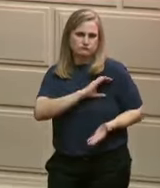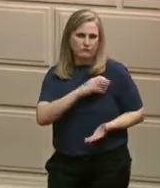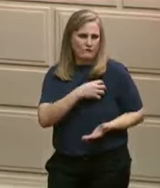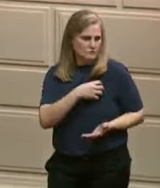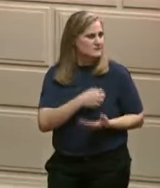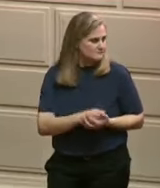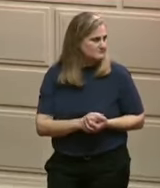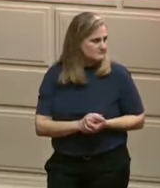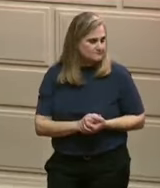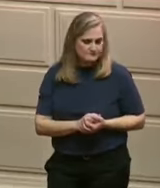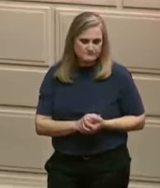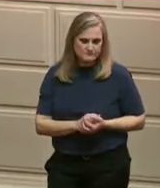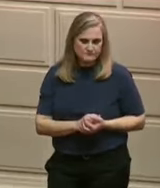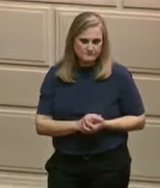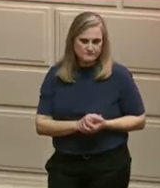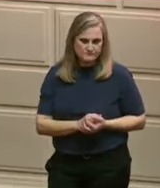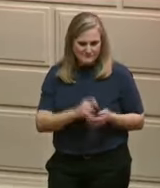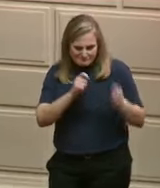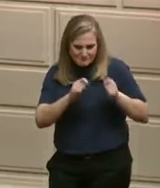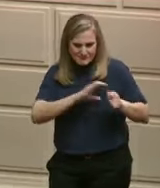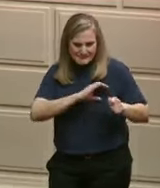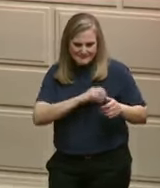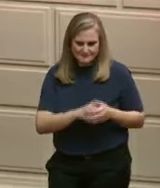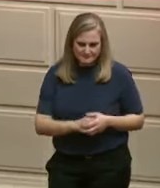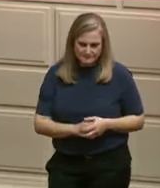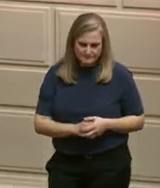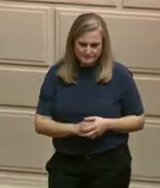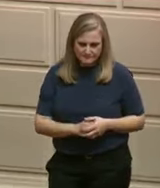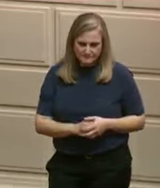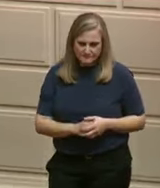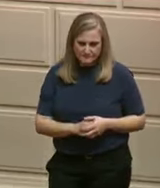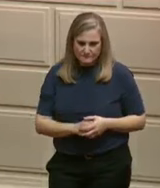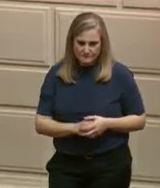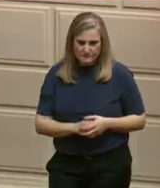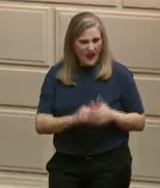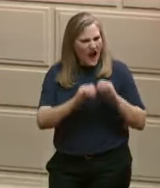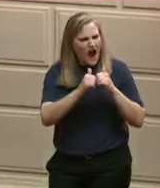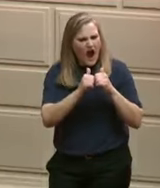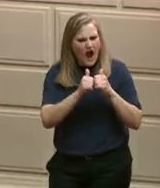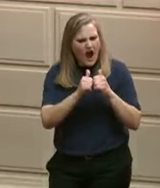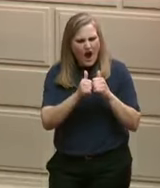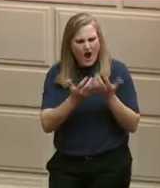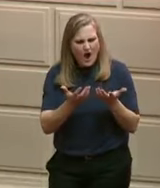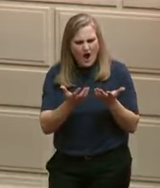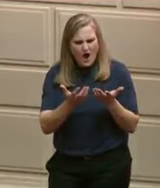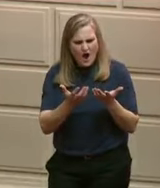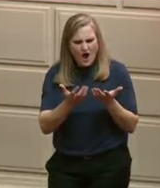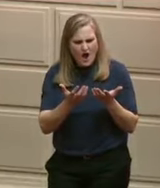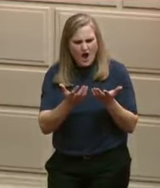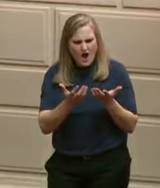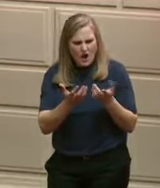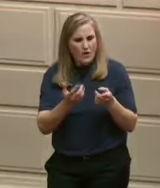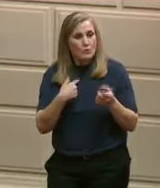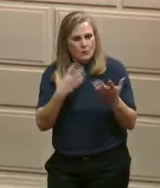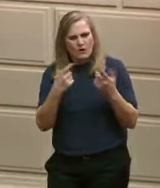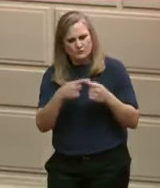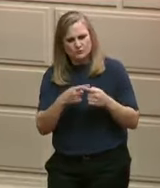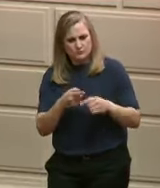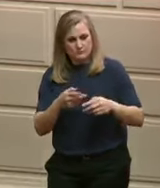Finding new ways to speed up housing production. And this year,